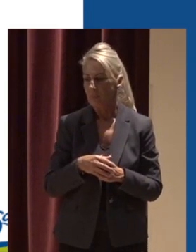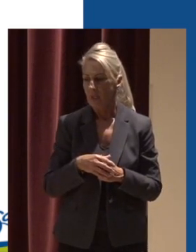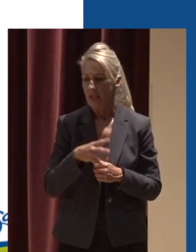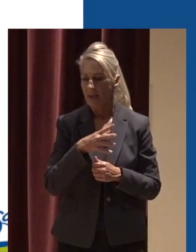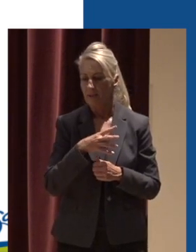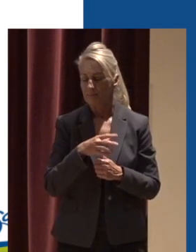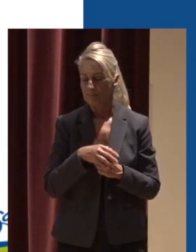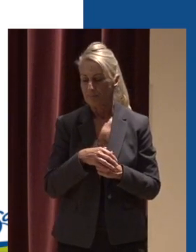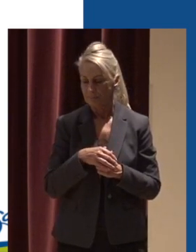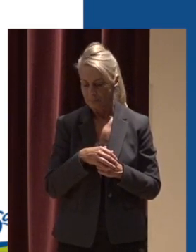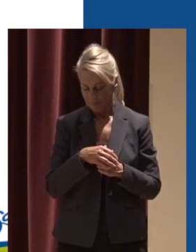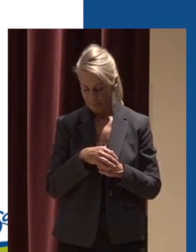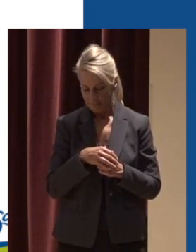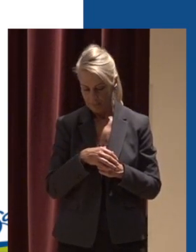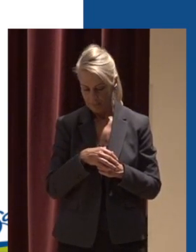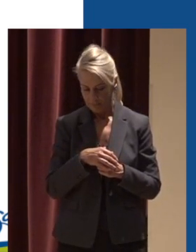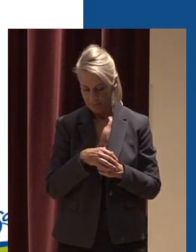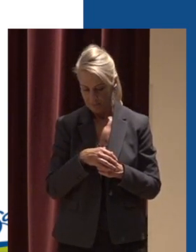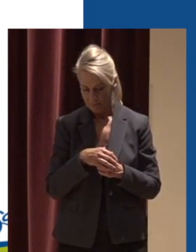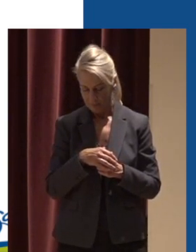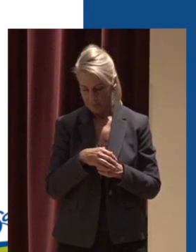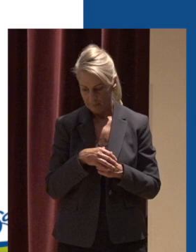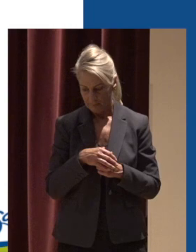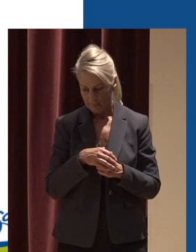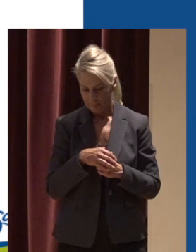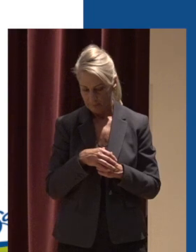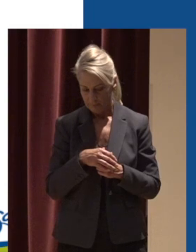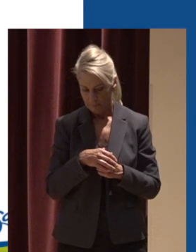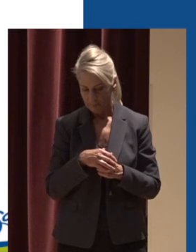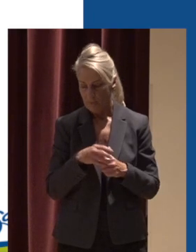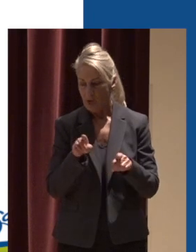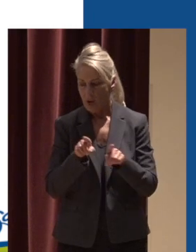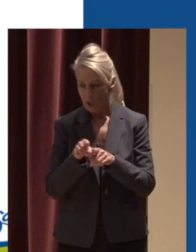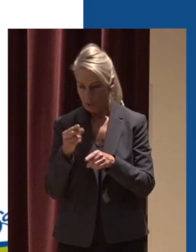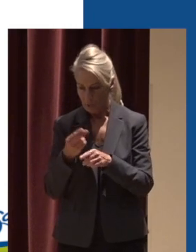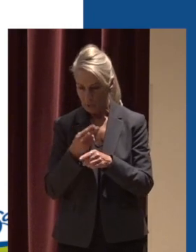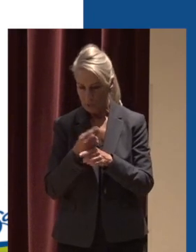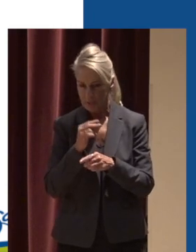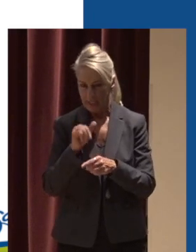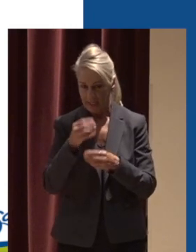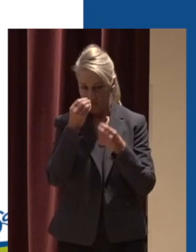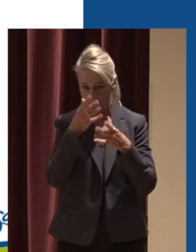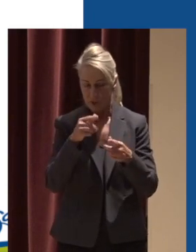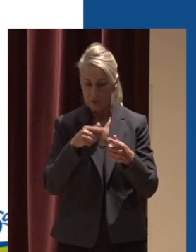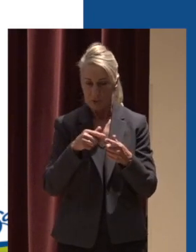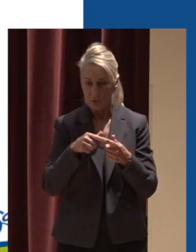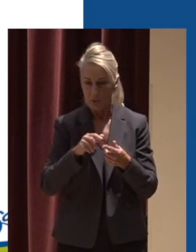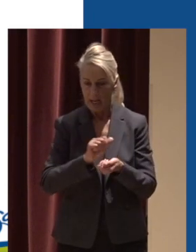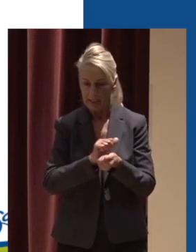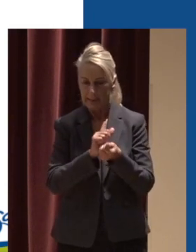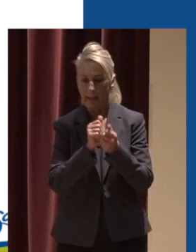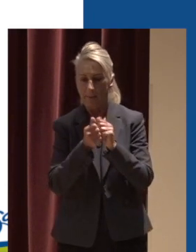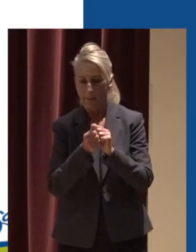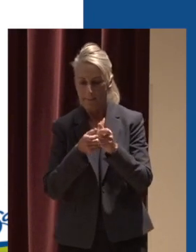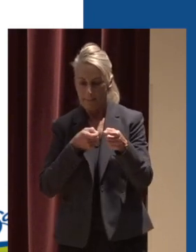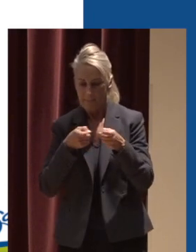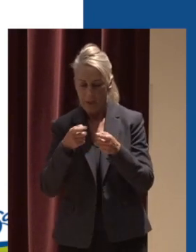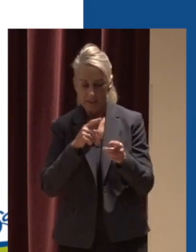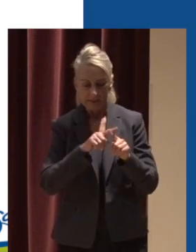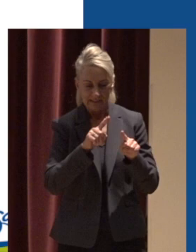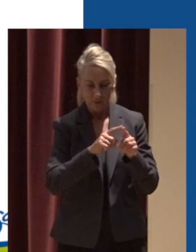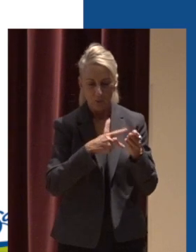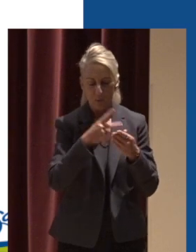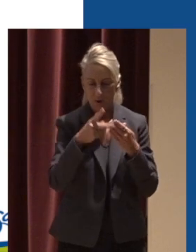reduction benchmarks for our TMDLs we also use the data to adaptively manage our programs and determine what